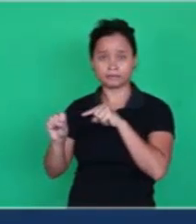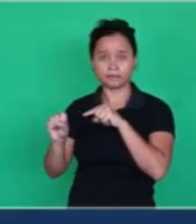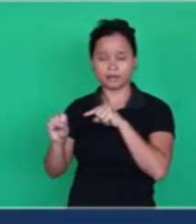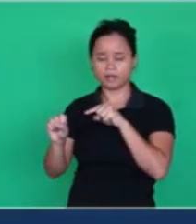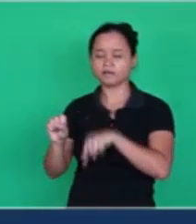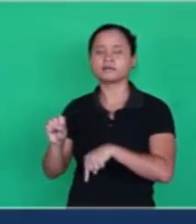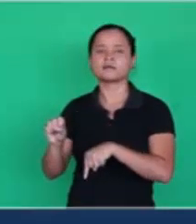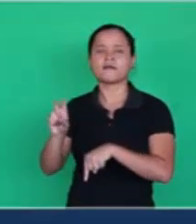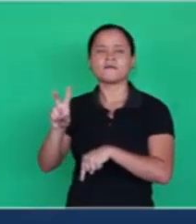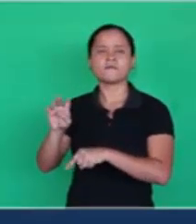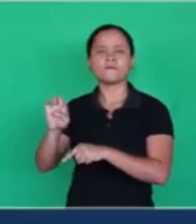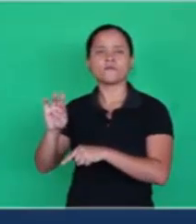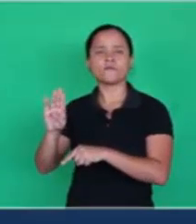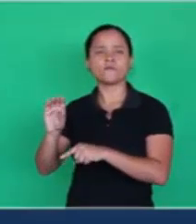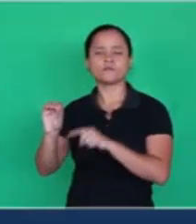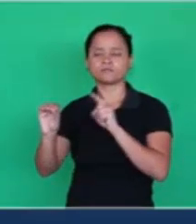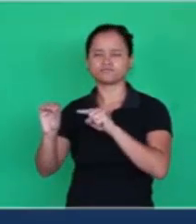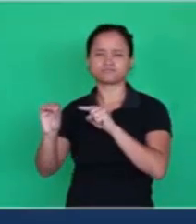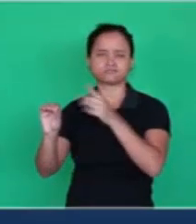and this word is Jesus,